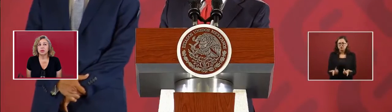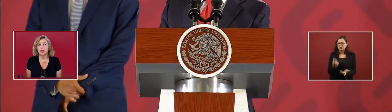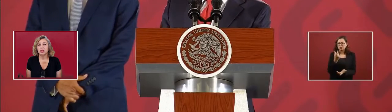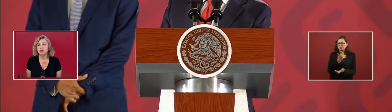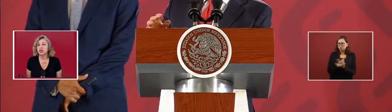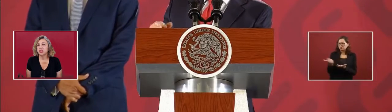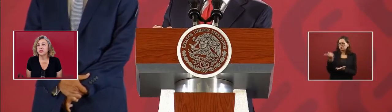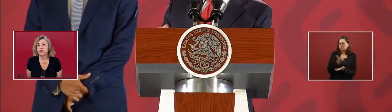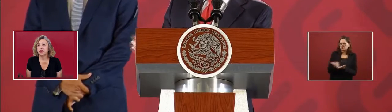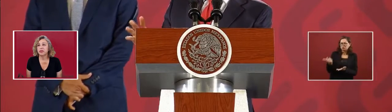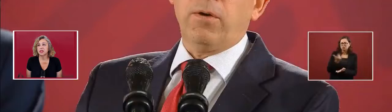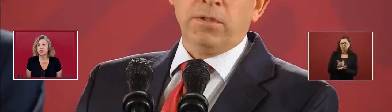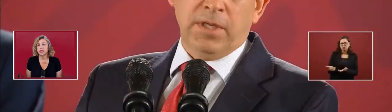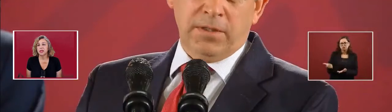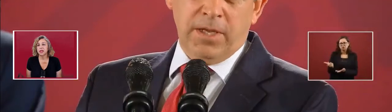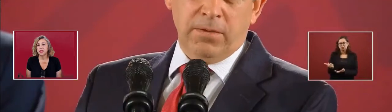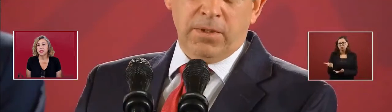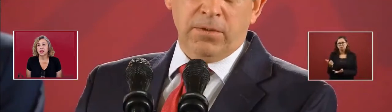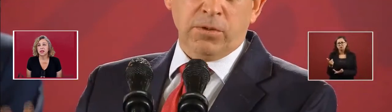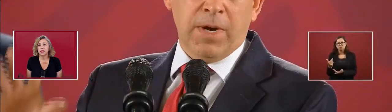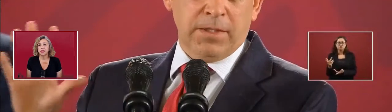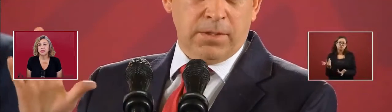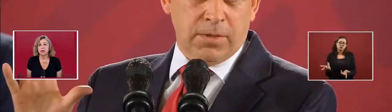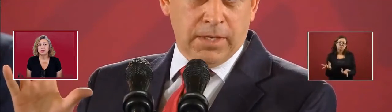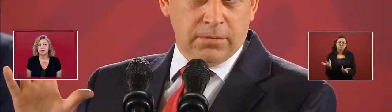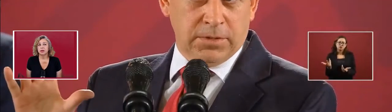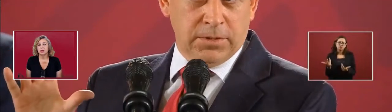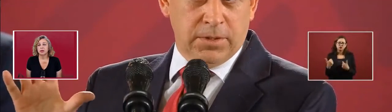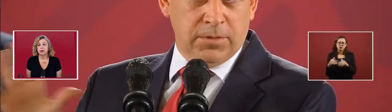So, not to charge for services that they did not.